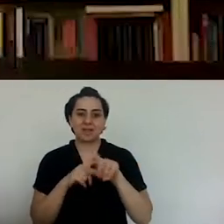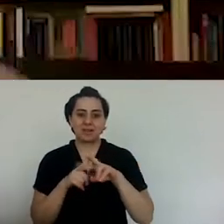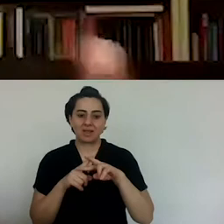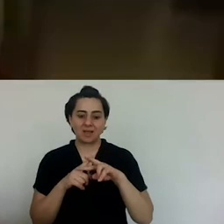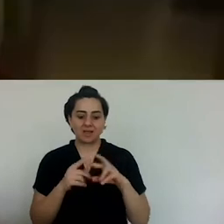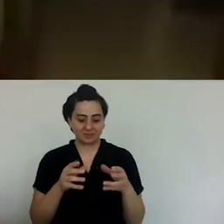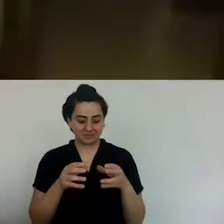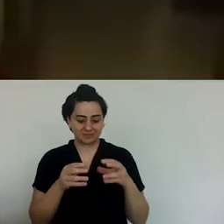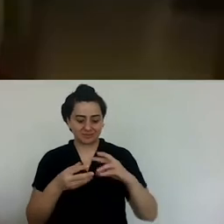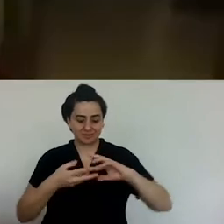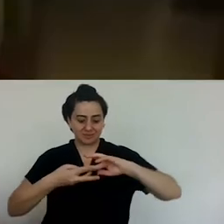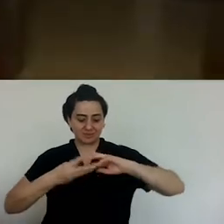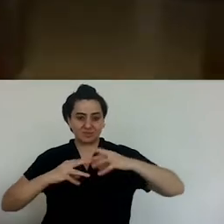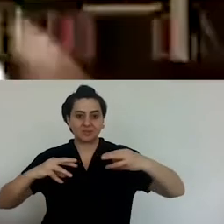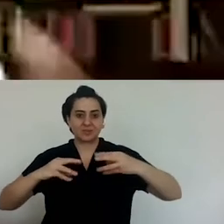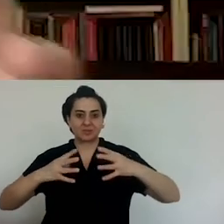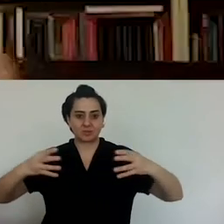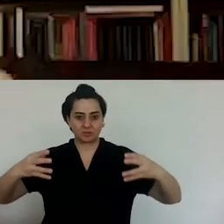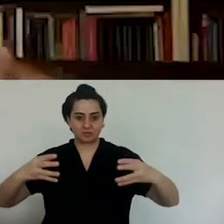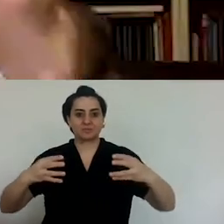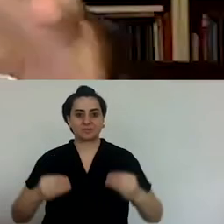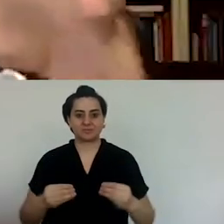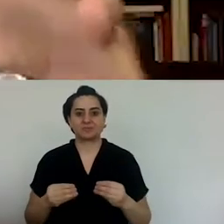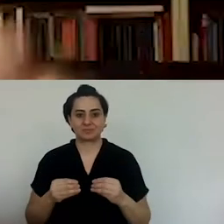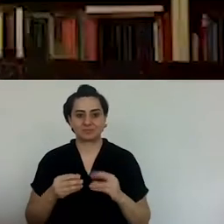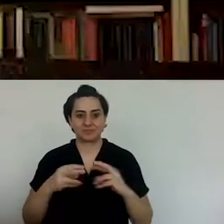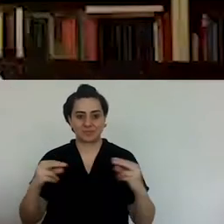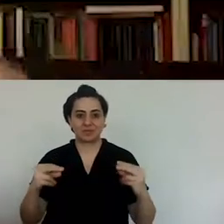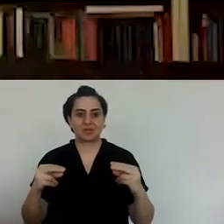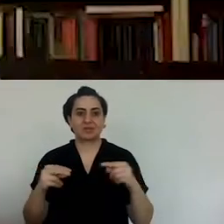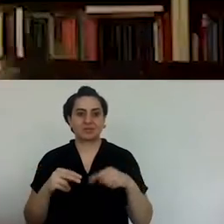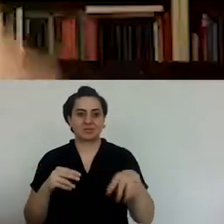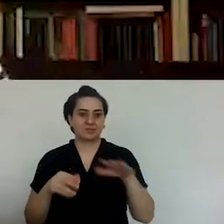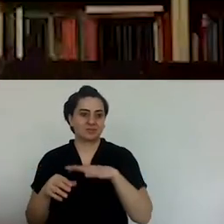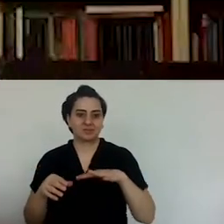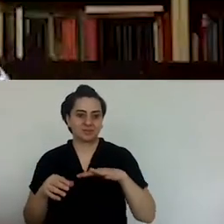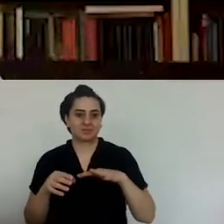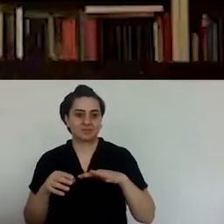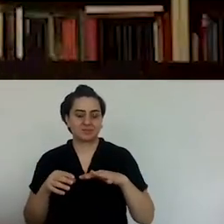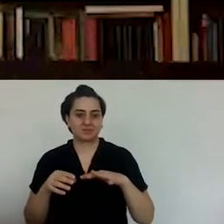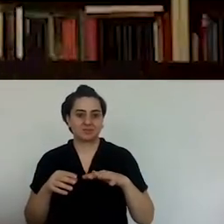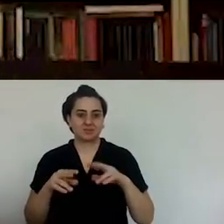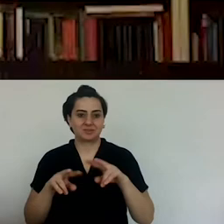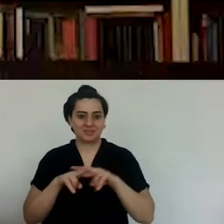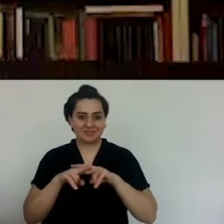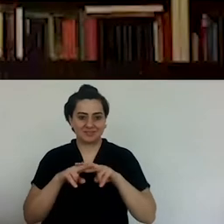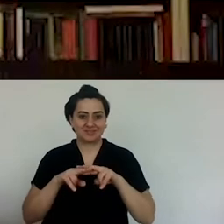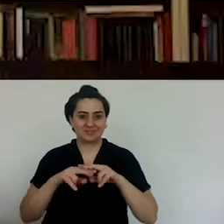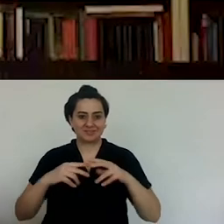it's like a